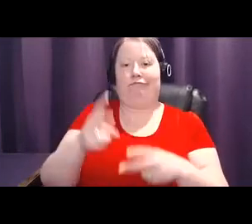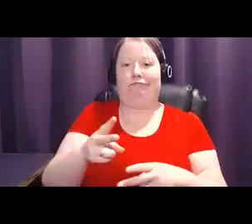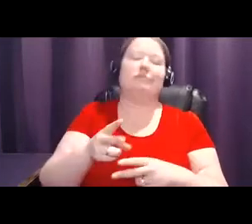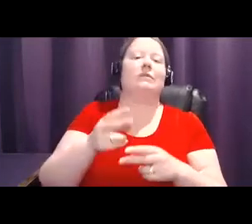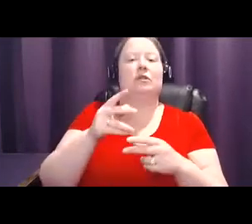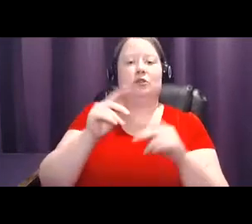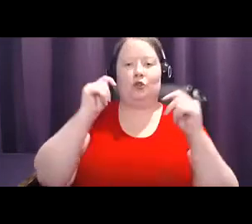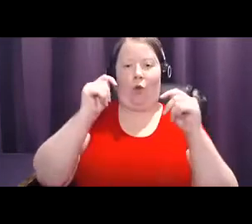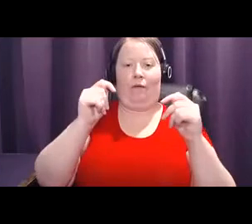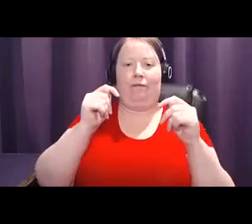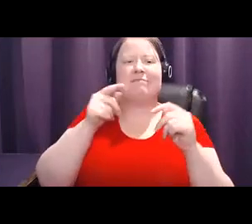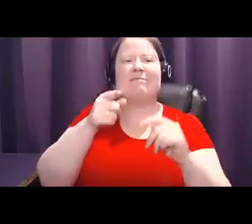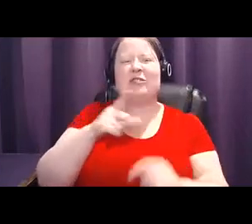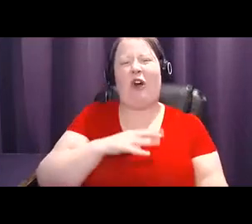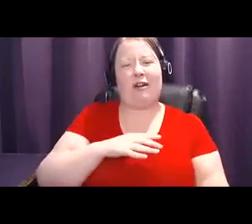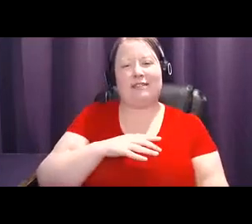You've got this.